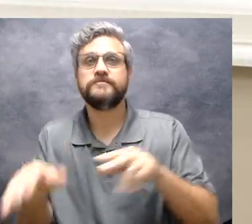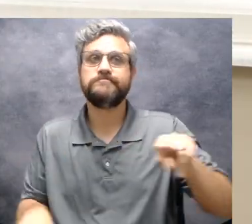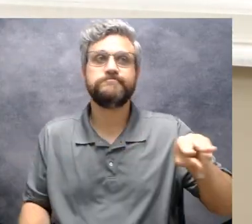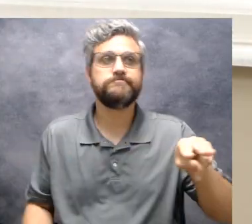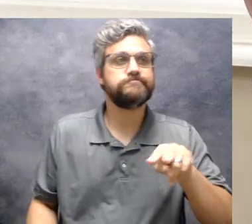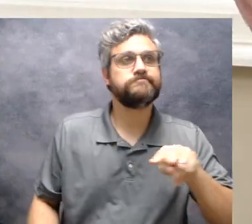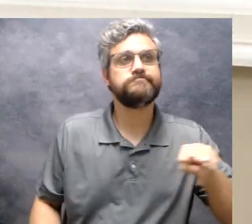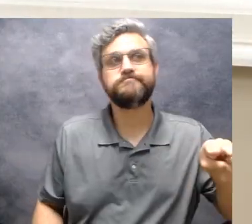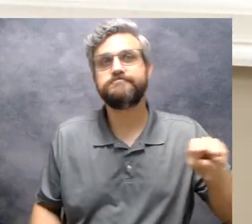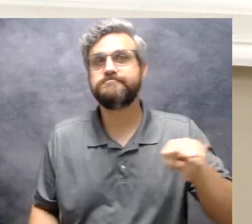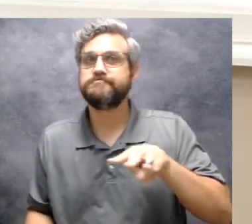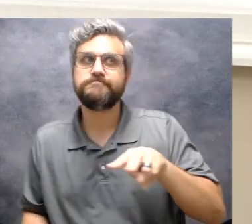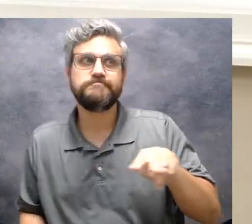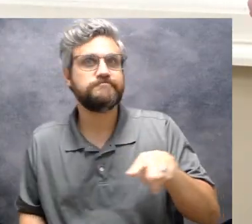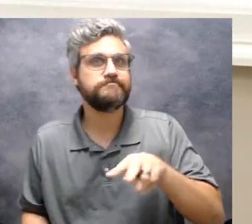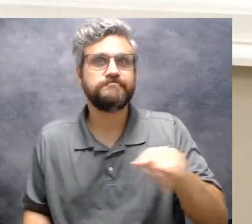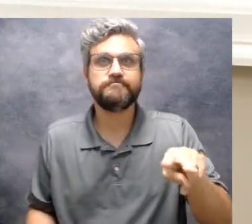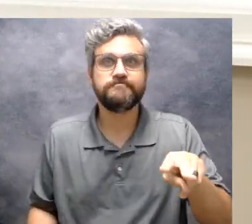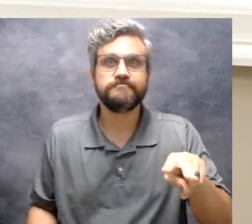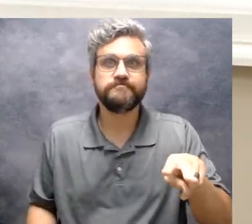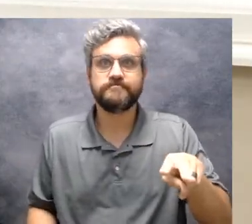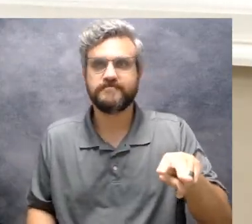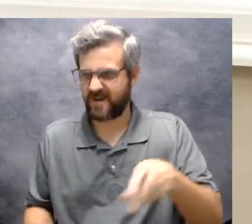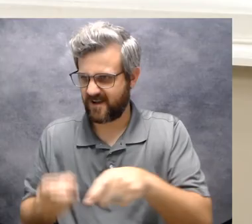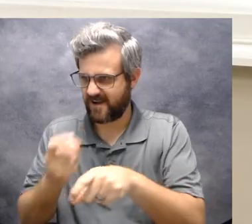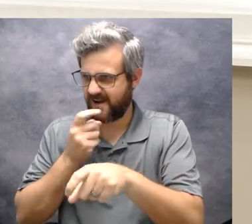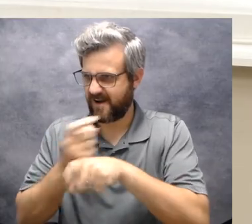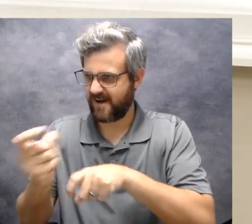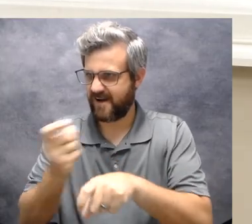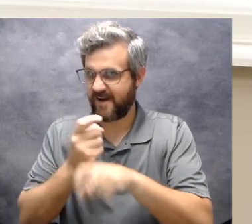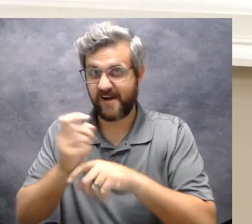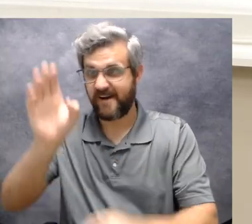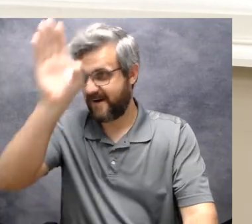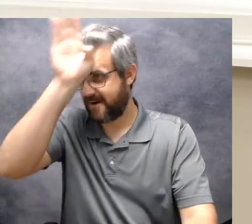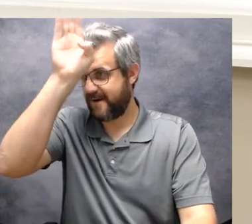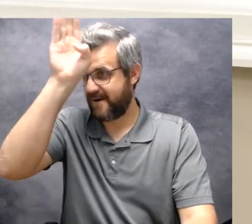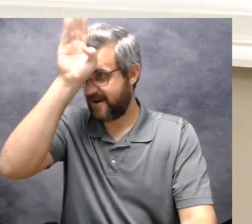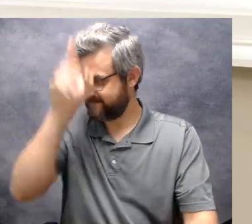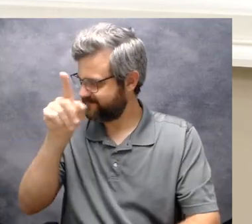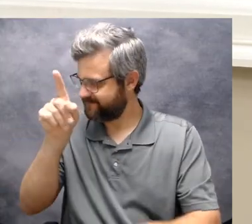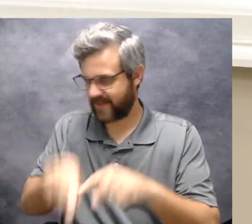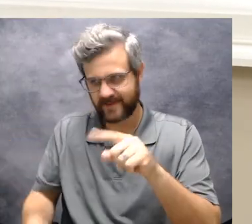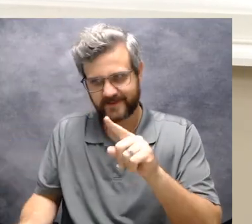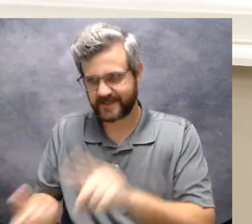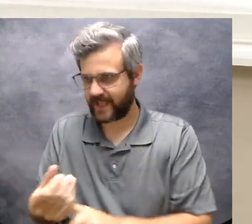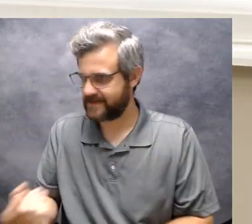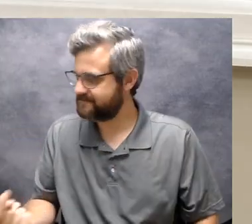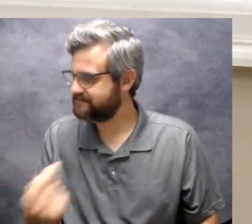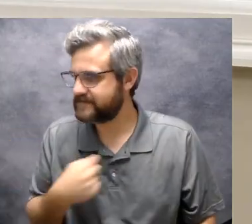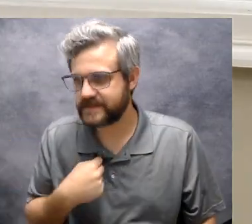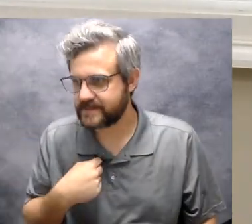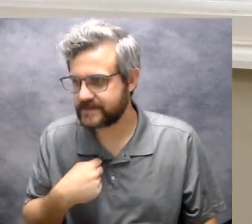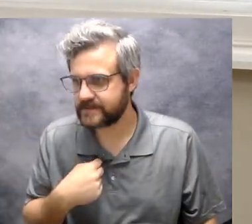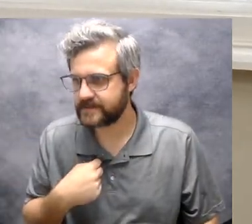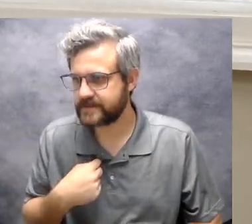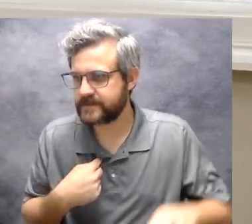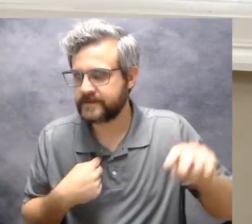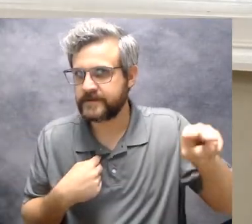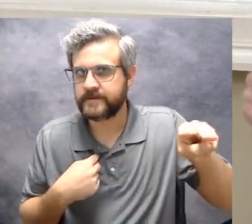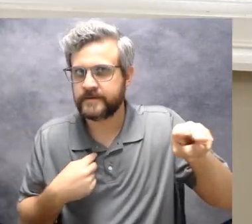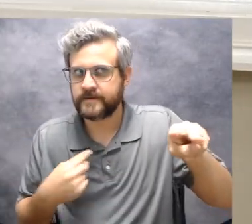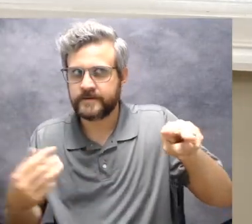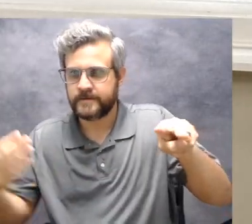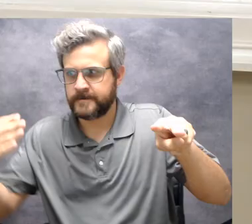fish she's swimming in the sea teasing mr. shark you can't catch me